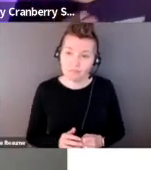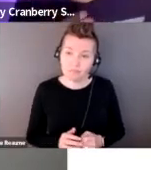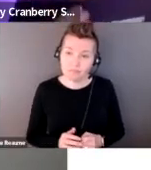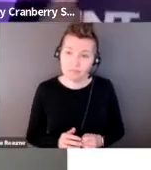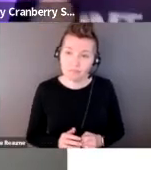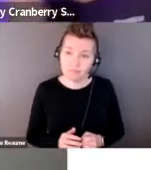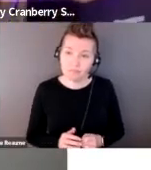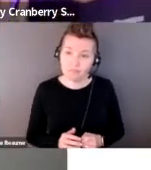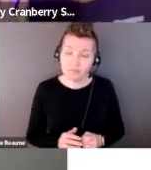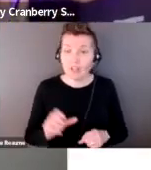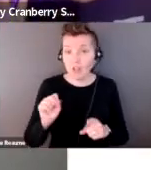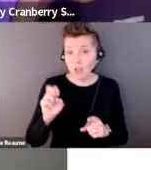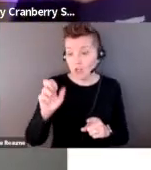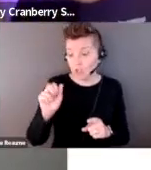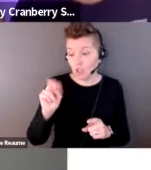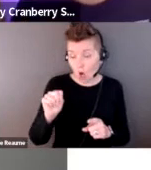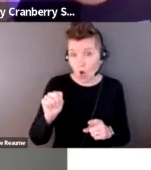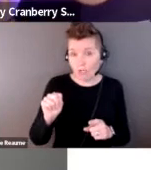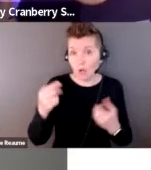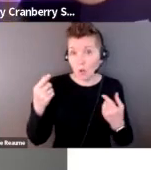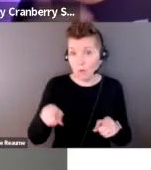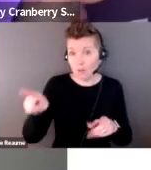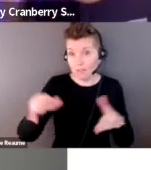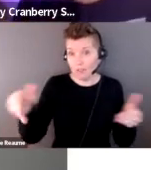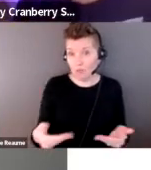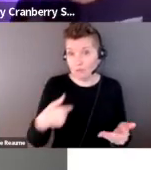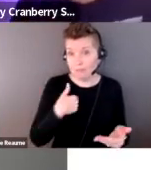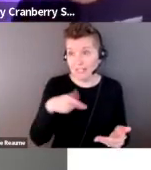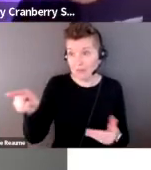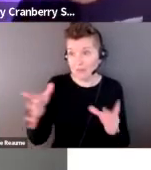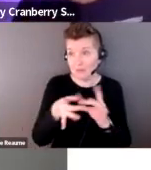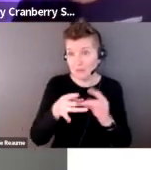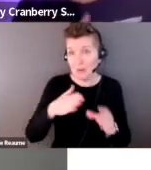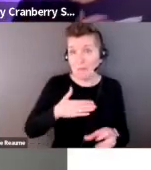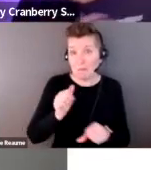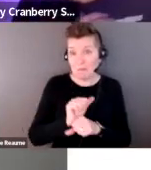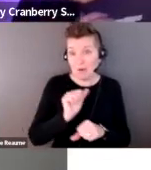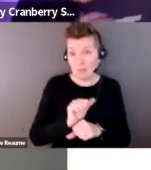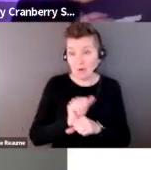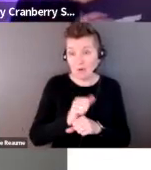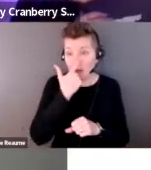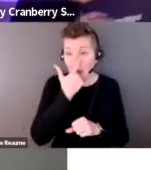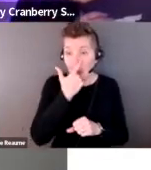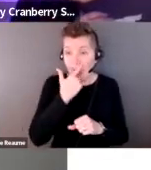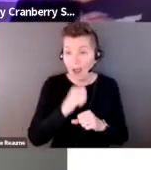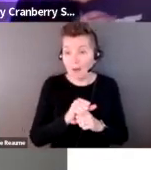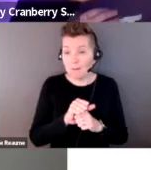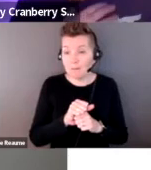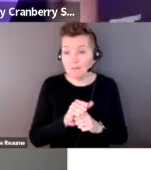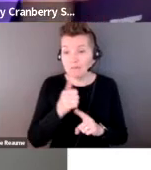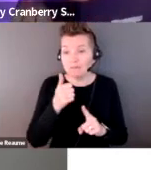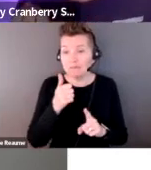they said something in my bio about how a lot of my works are synecdoches that